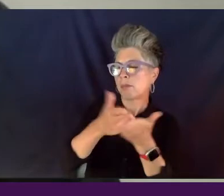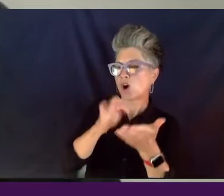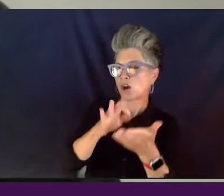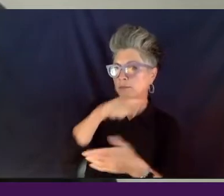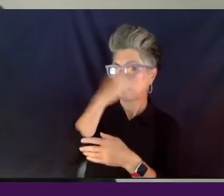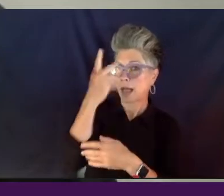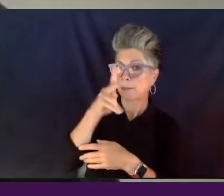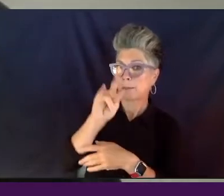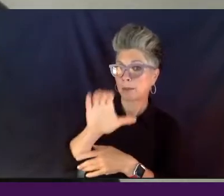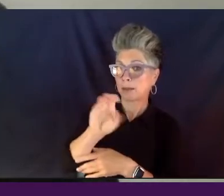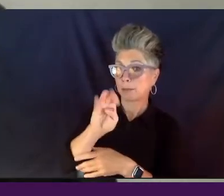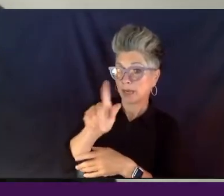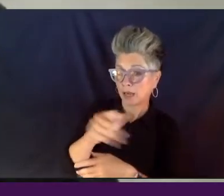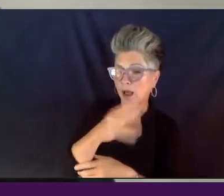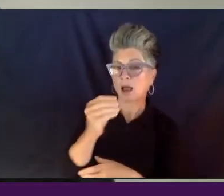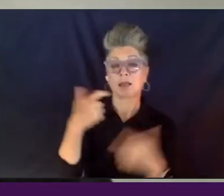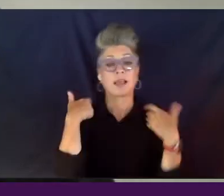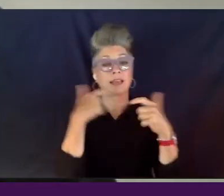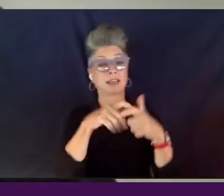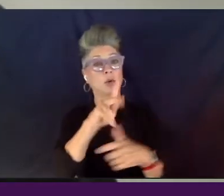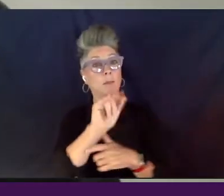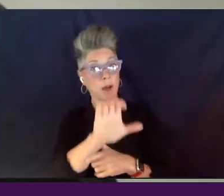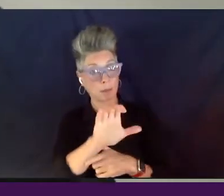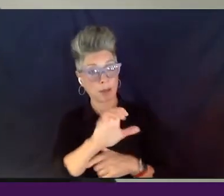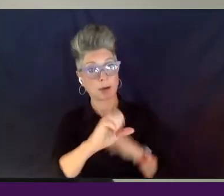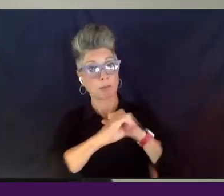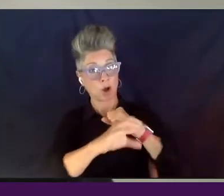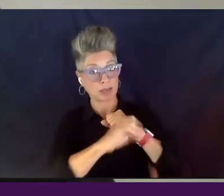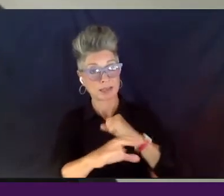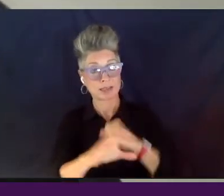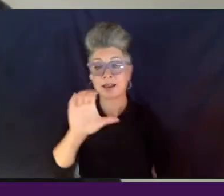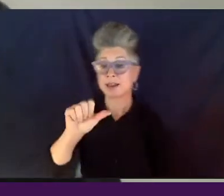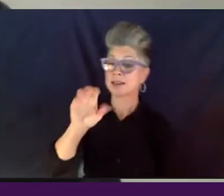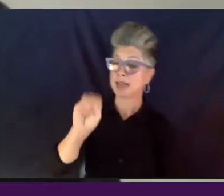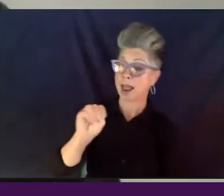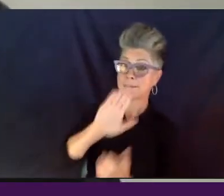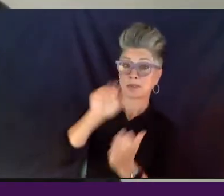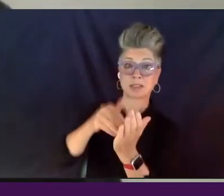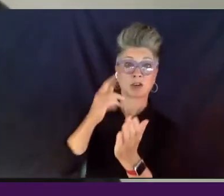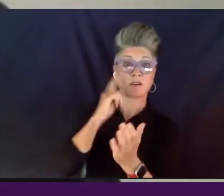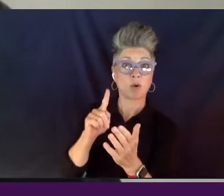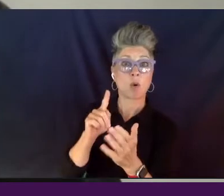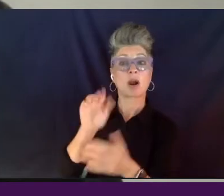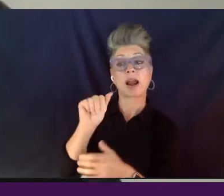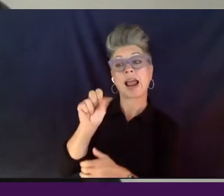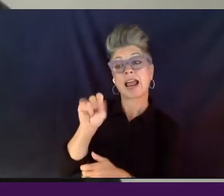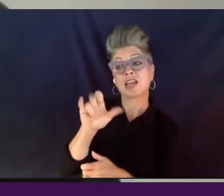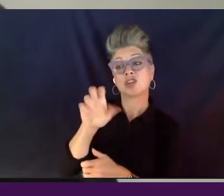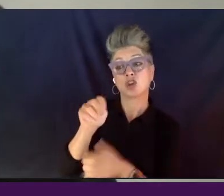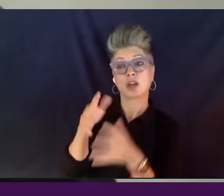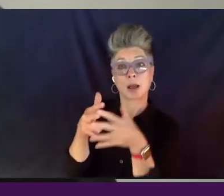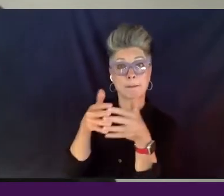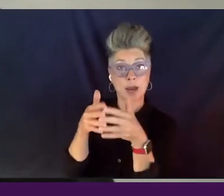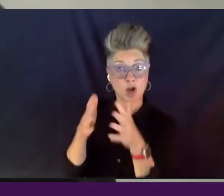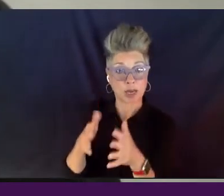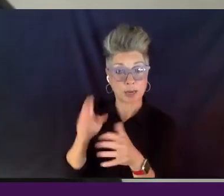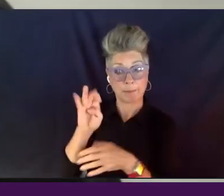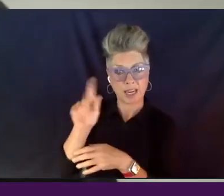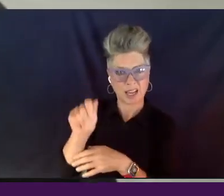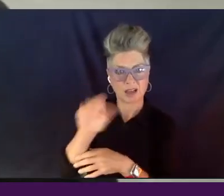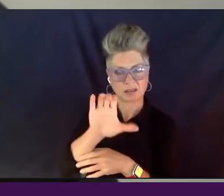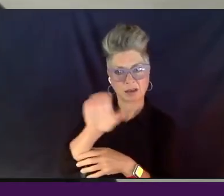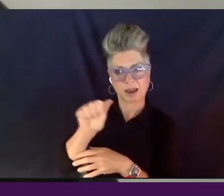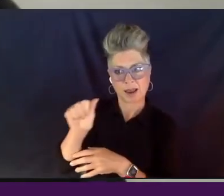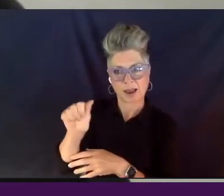Latino Public Broadcasting. There's CAM, the Center for Asian American Media that Cameo mentioned earlier. Um, there's Vision